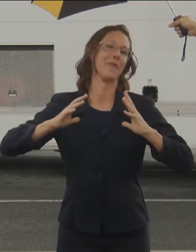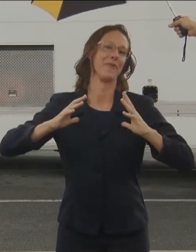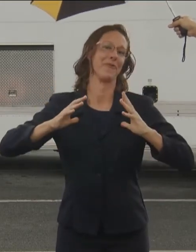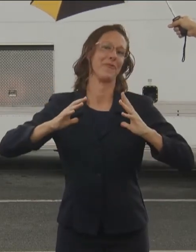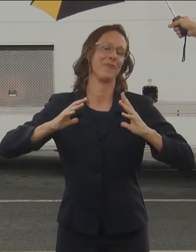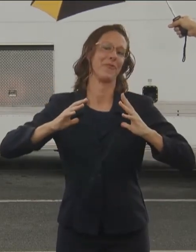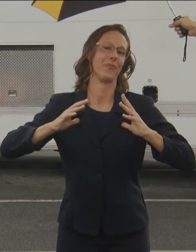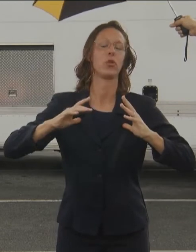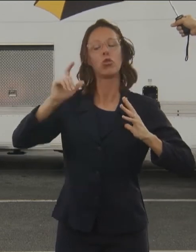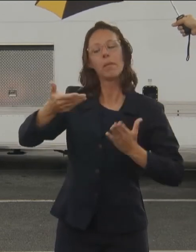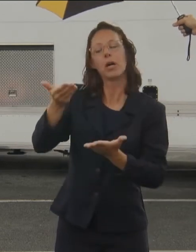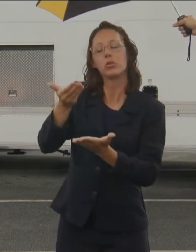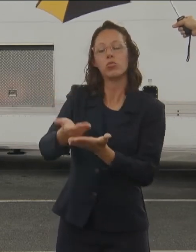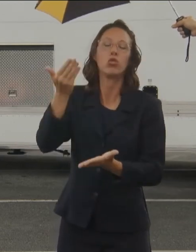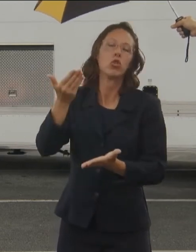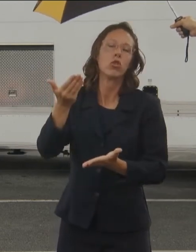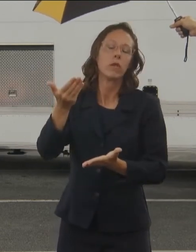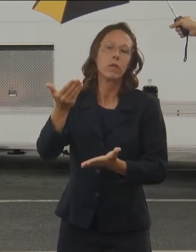attest that you've gotten it.